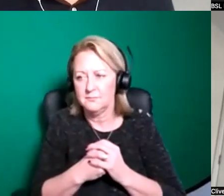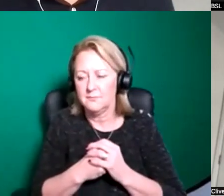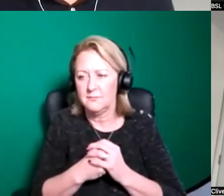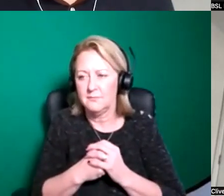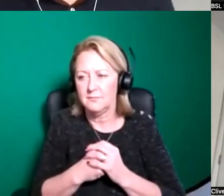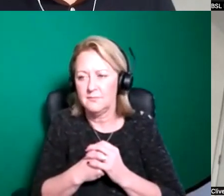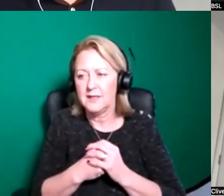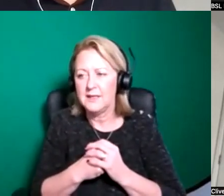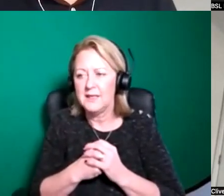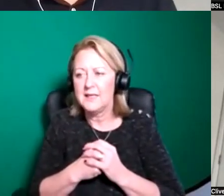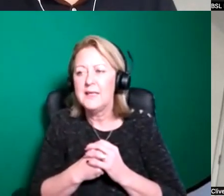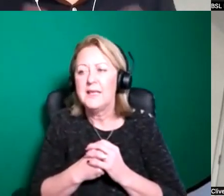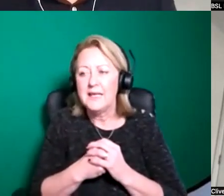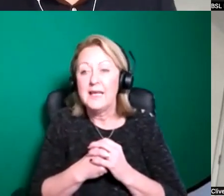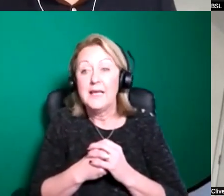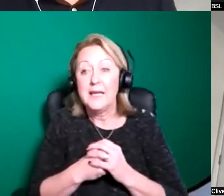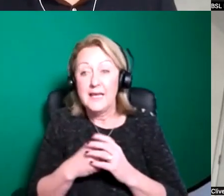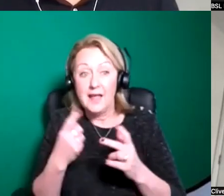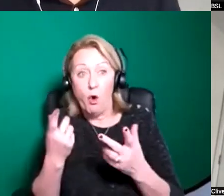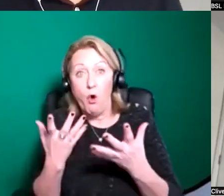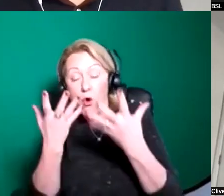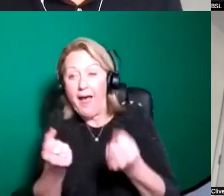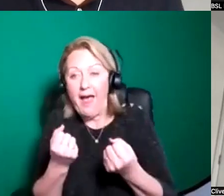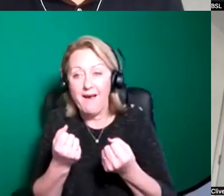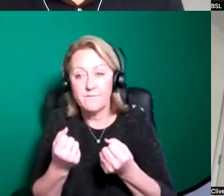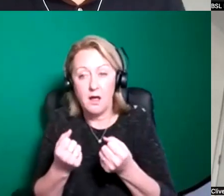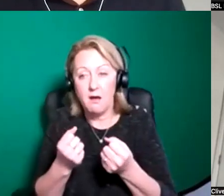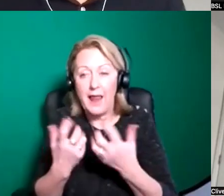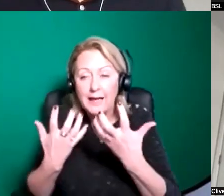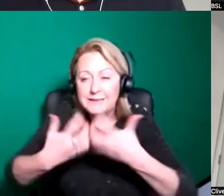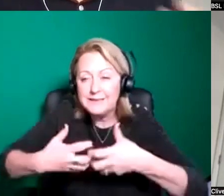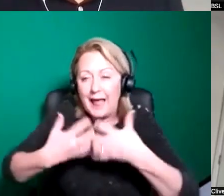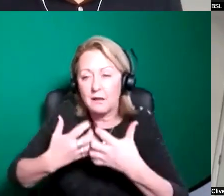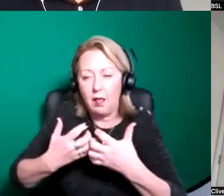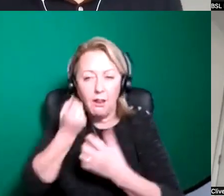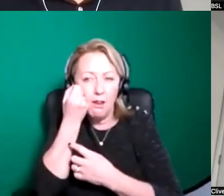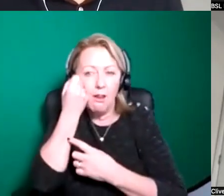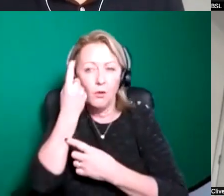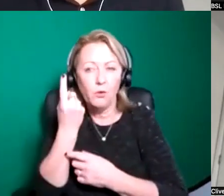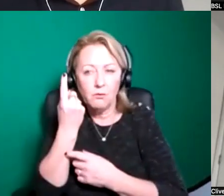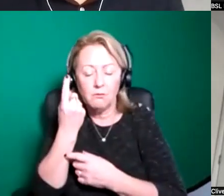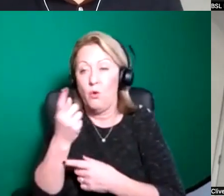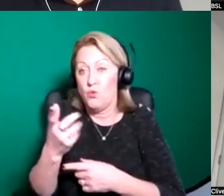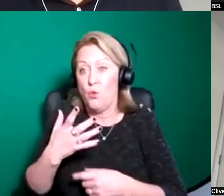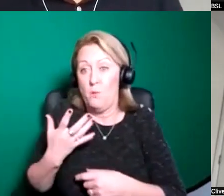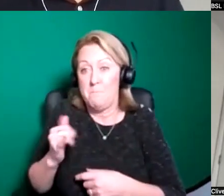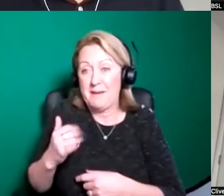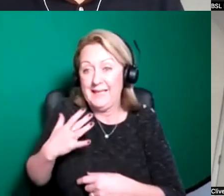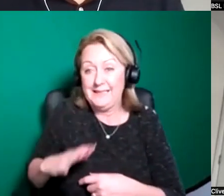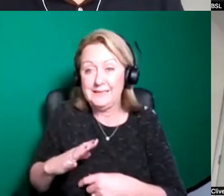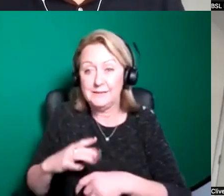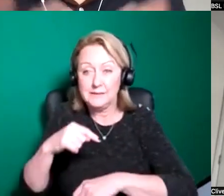have is something which is very innovative from a kind of technological kind of point of view perhaps you need some kind of time to